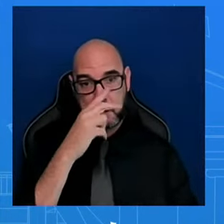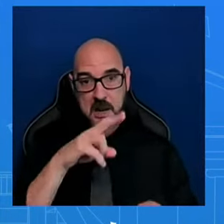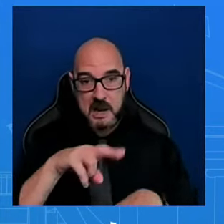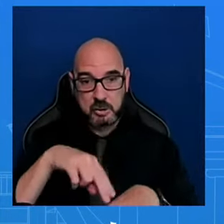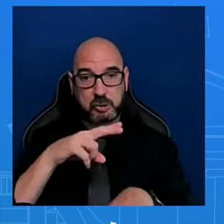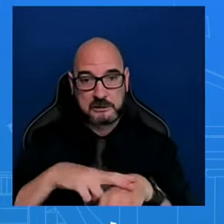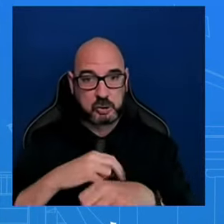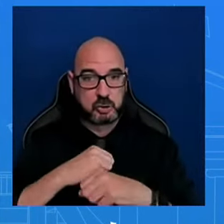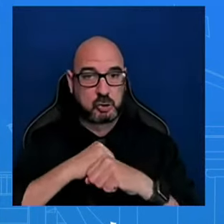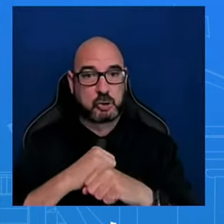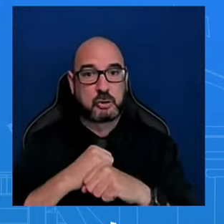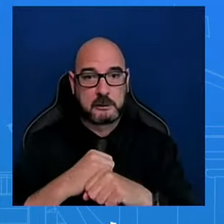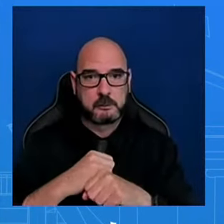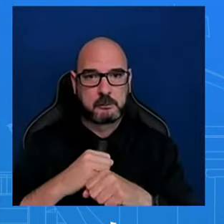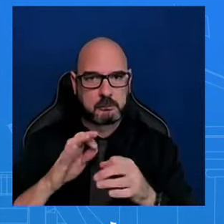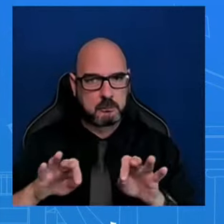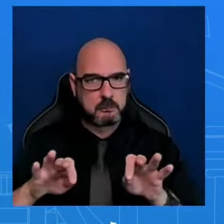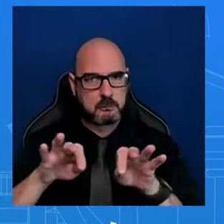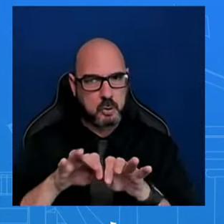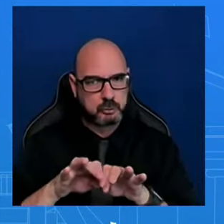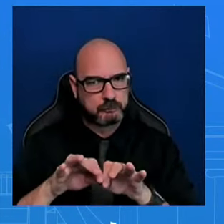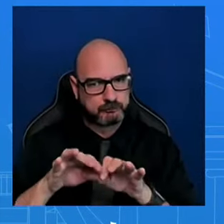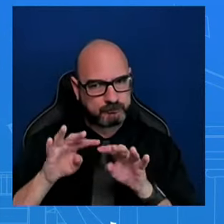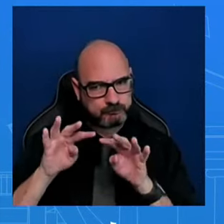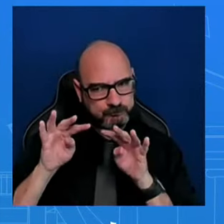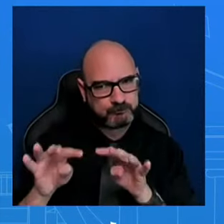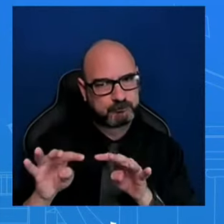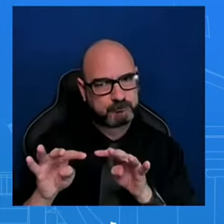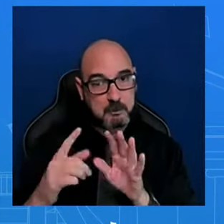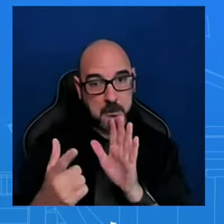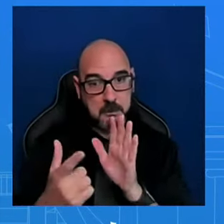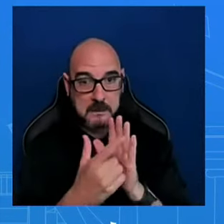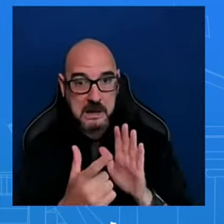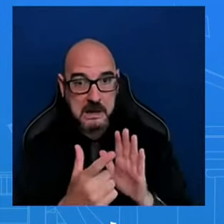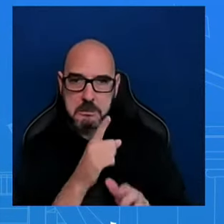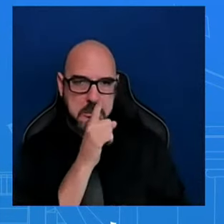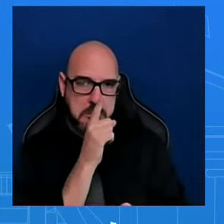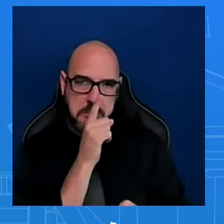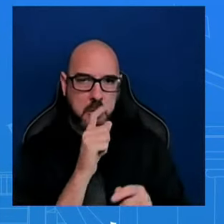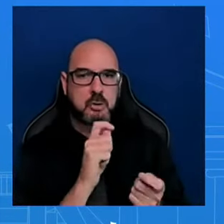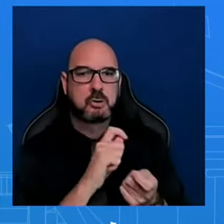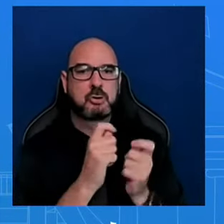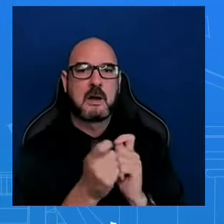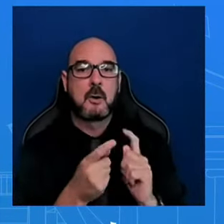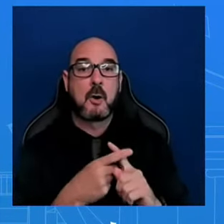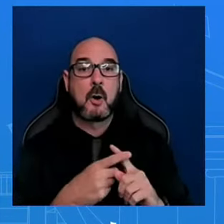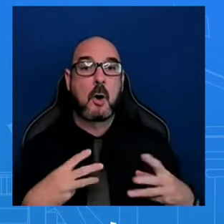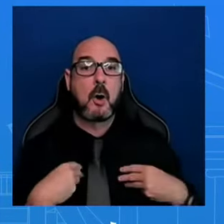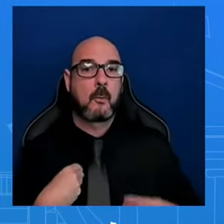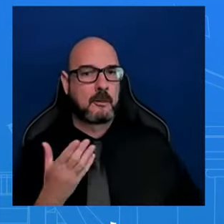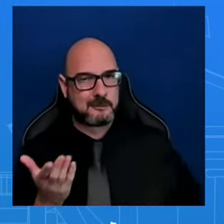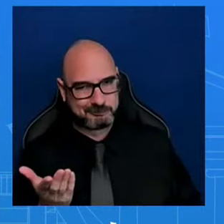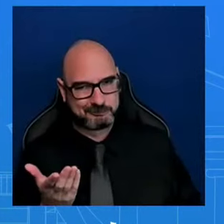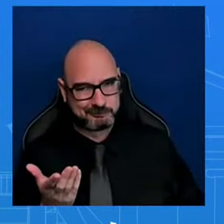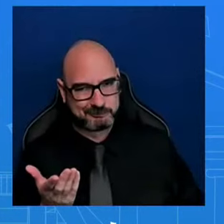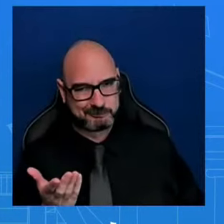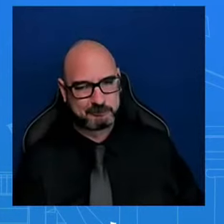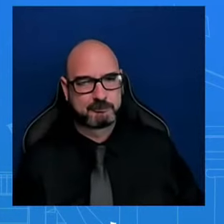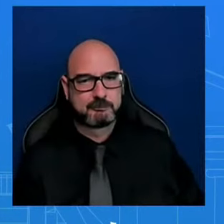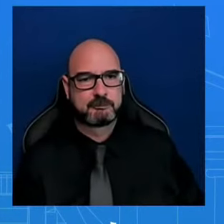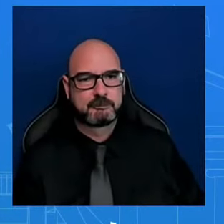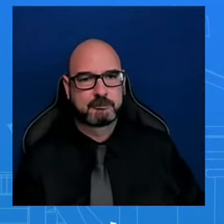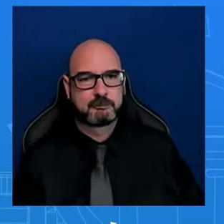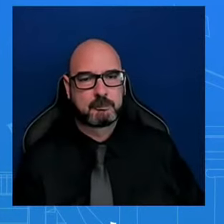talked about not banning, divesting. Not banning, divesting. So we want to be very clear about that. Go ahead, Karen. Thanks, Karen. There's a report from Bloomberg at the White House,